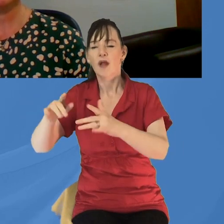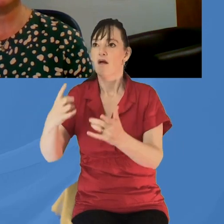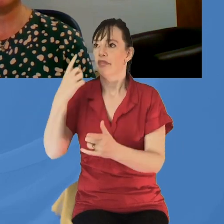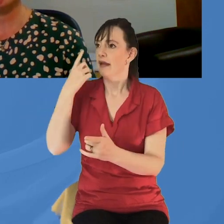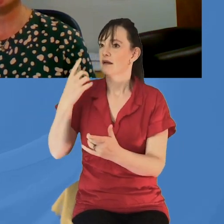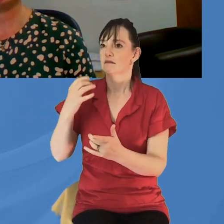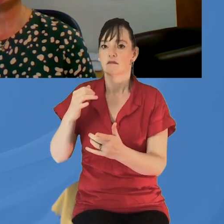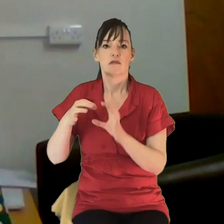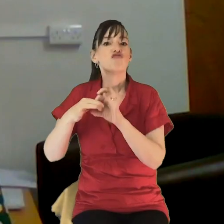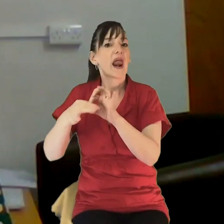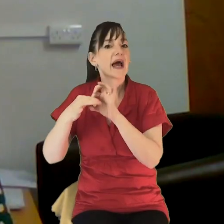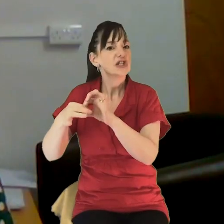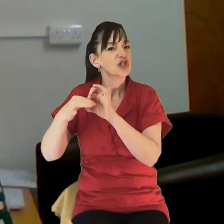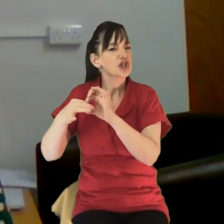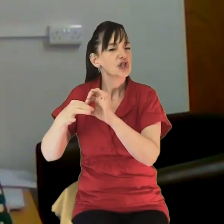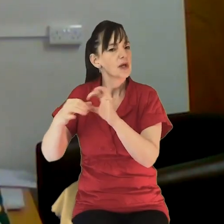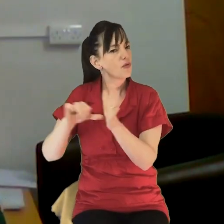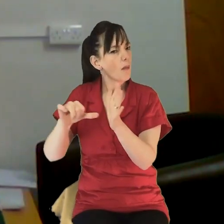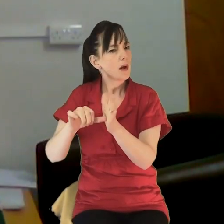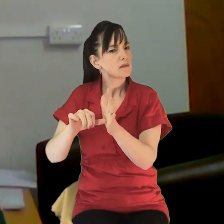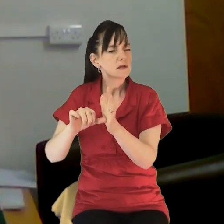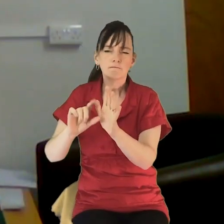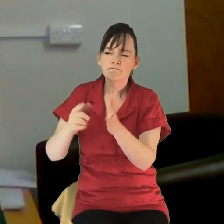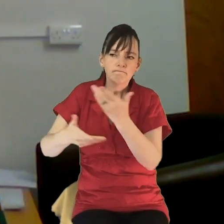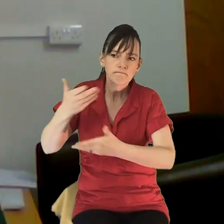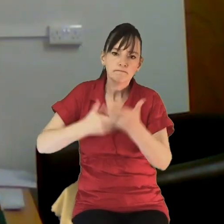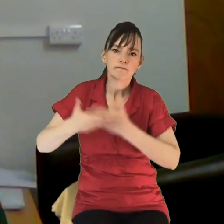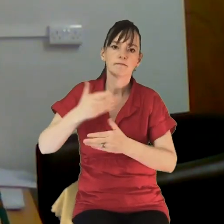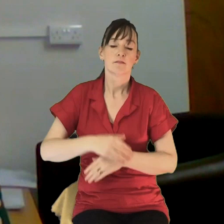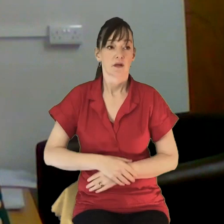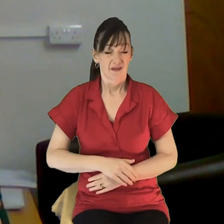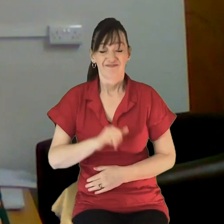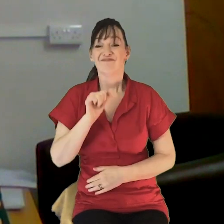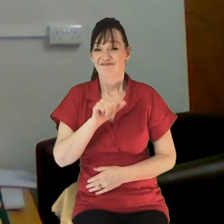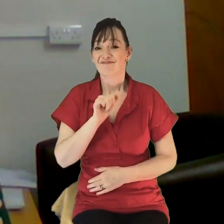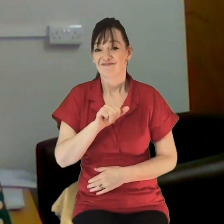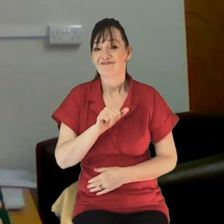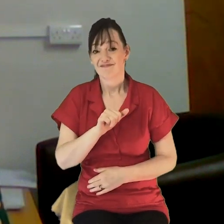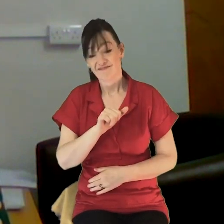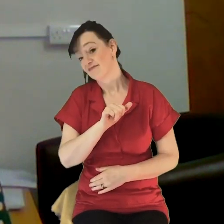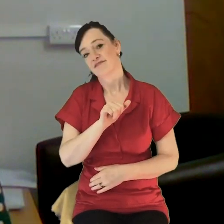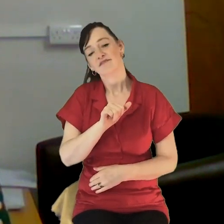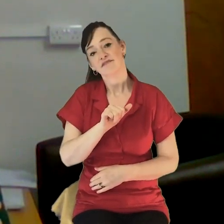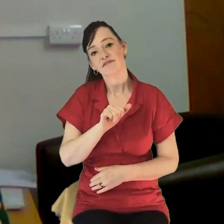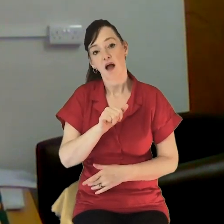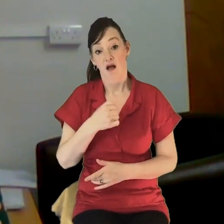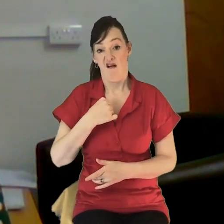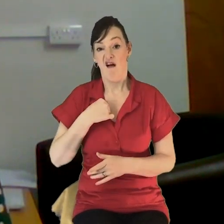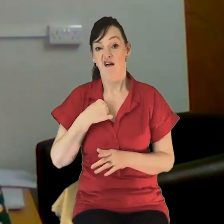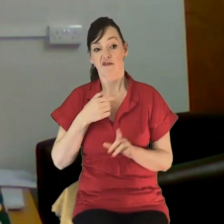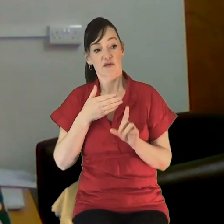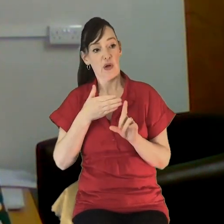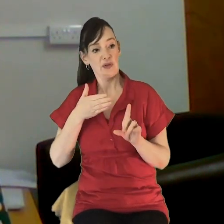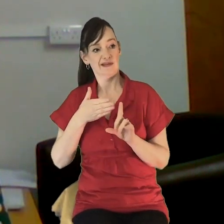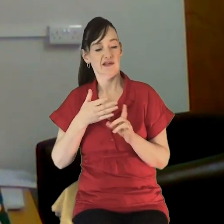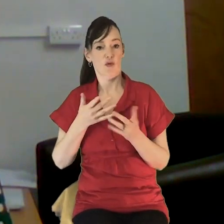terms of perhaps relationships. Yeah, I think so. One thing I've noticed, well, I'm sure we've all noticed in our own